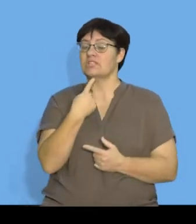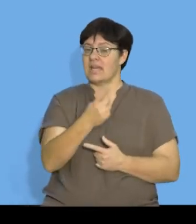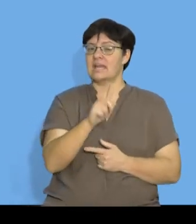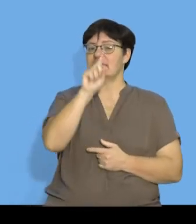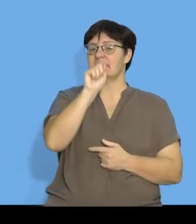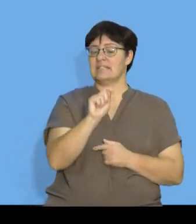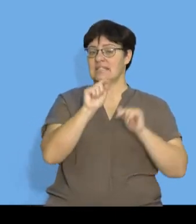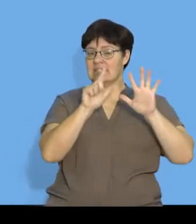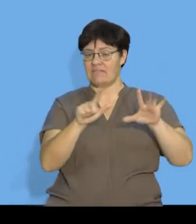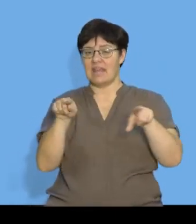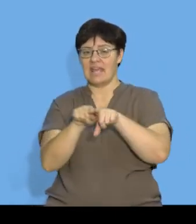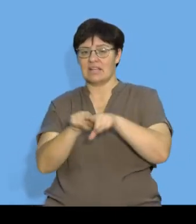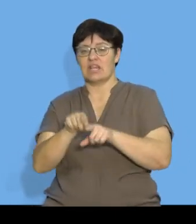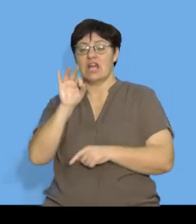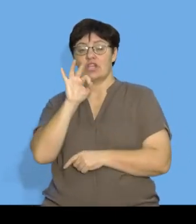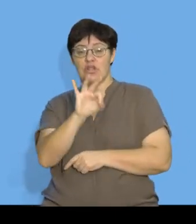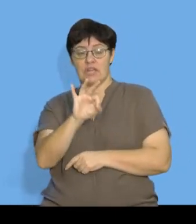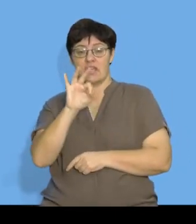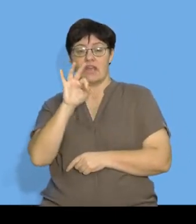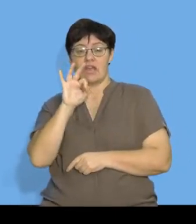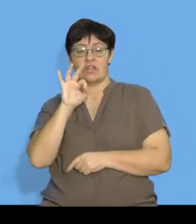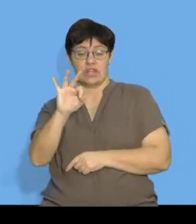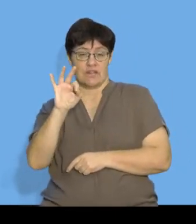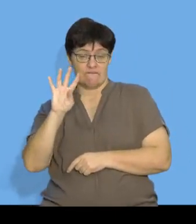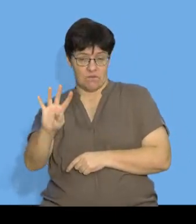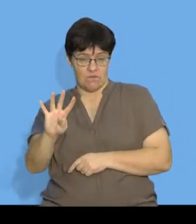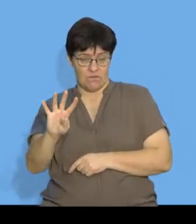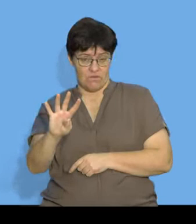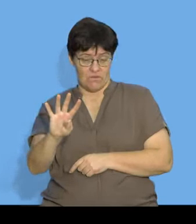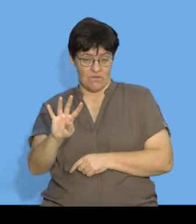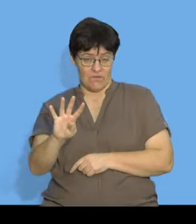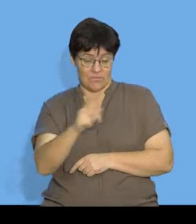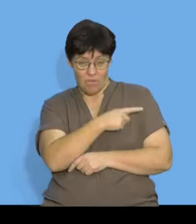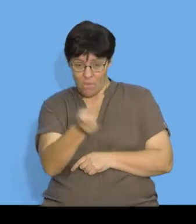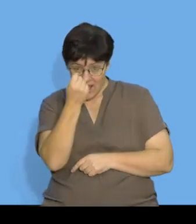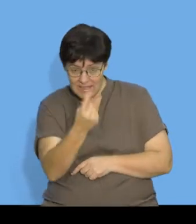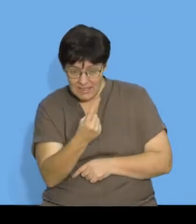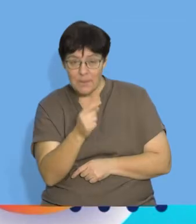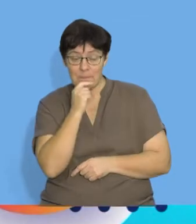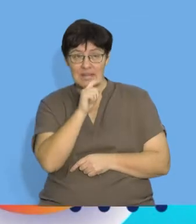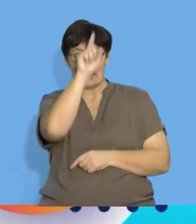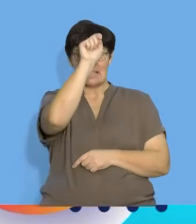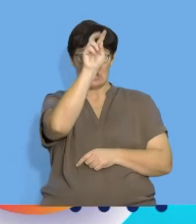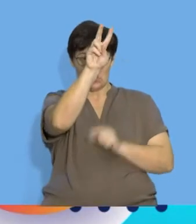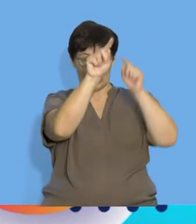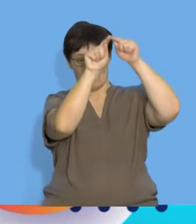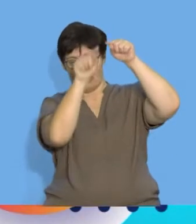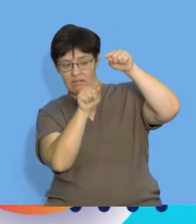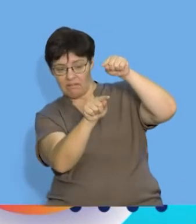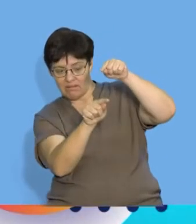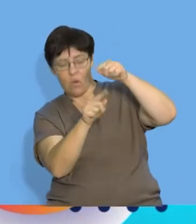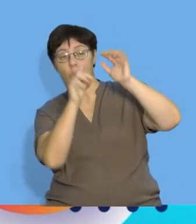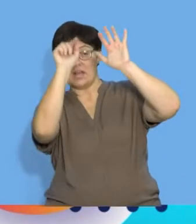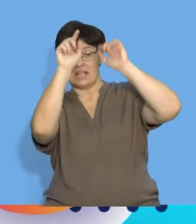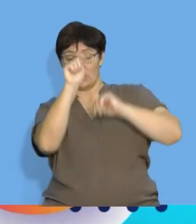say T7 is equal to 334, I hope that everyone's with me, that that means that the 7th